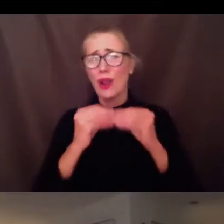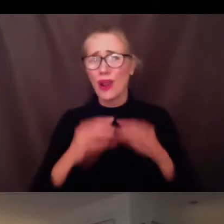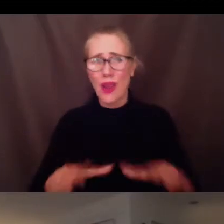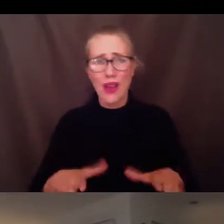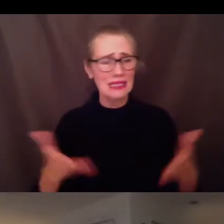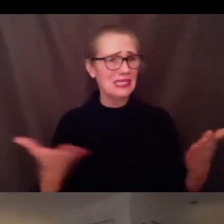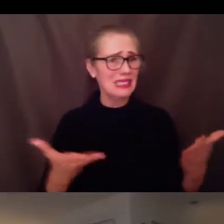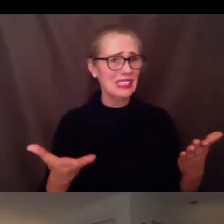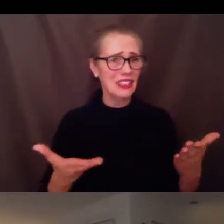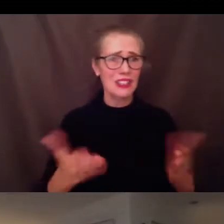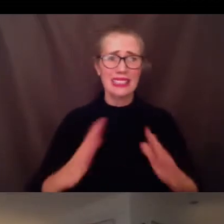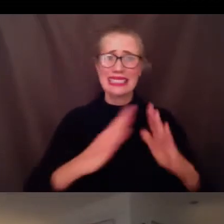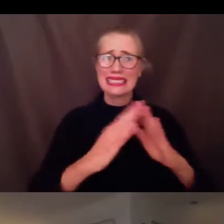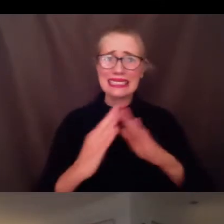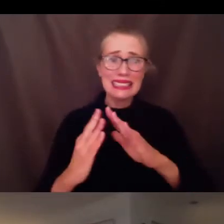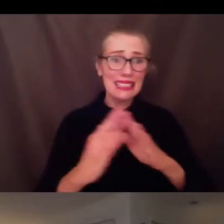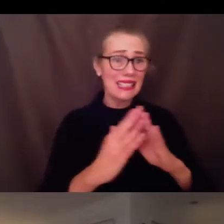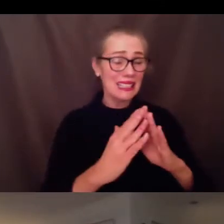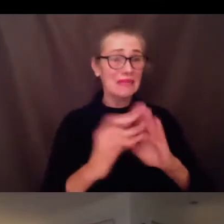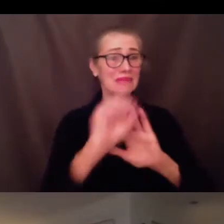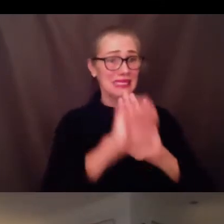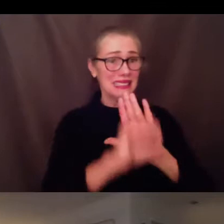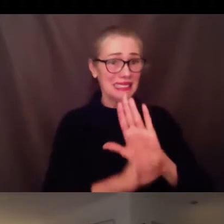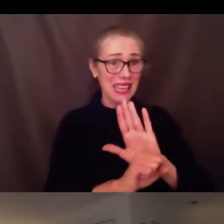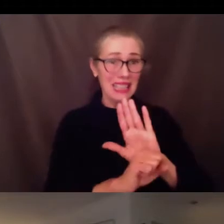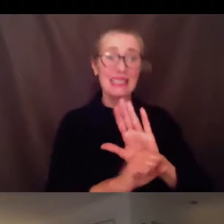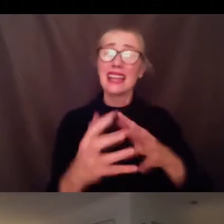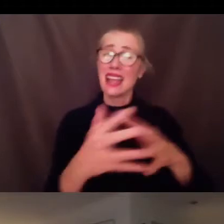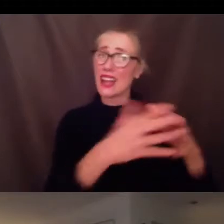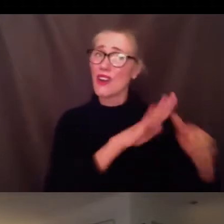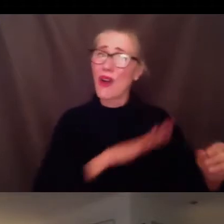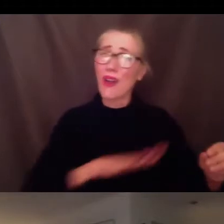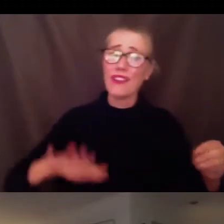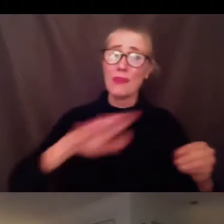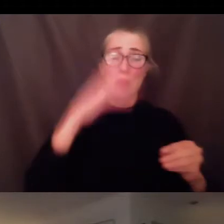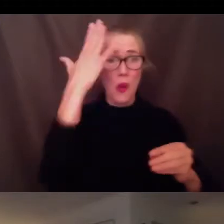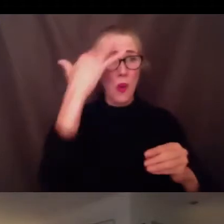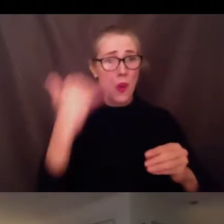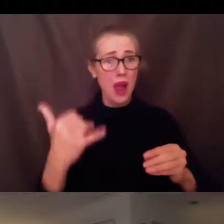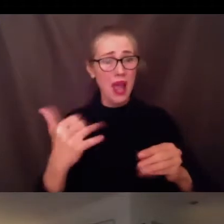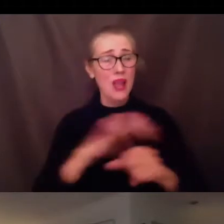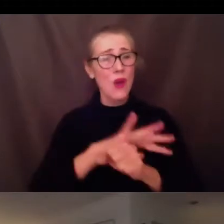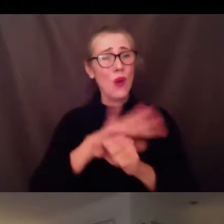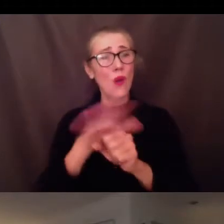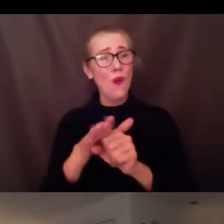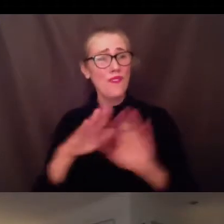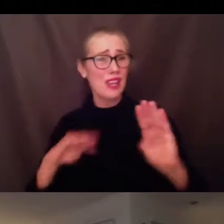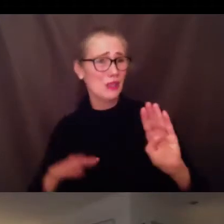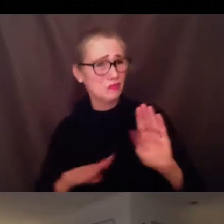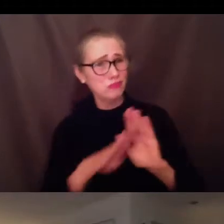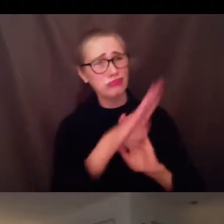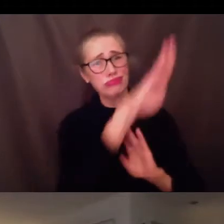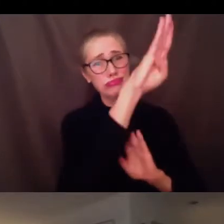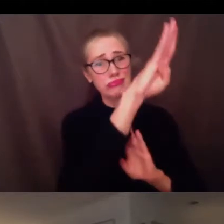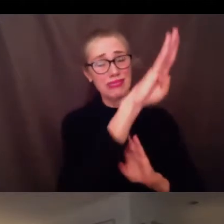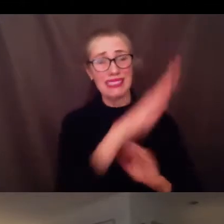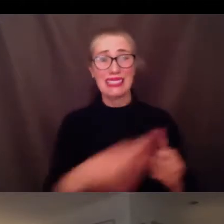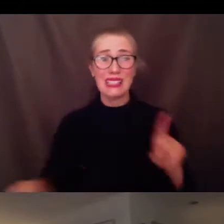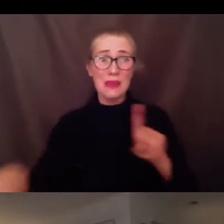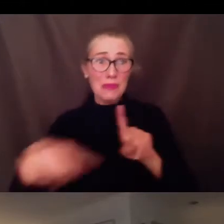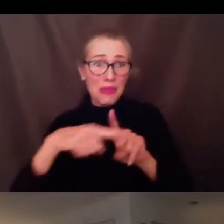result of the surge in COVID-19 rates along with of course this new strain that has recently been identified